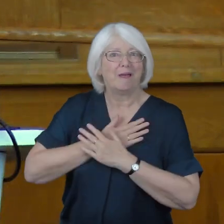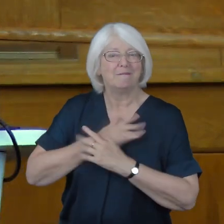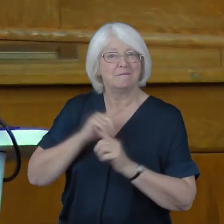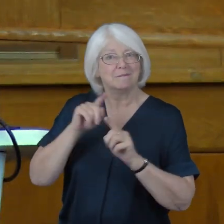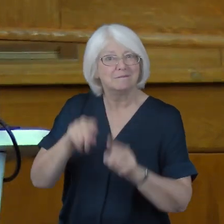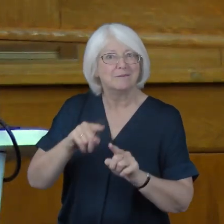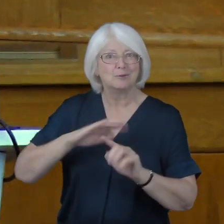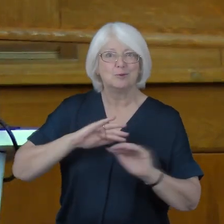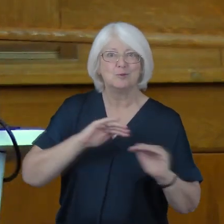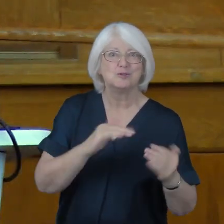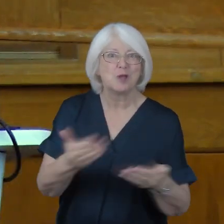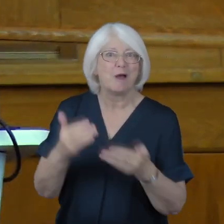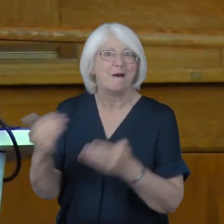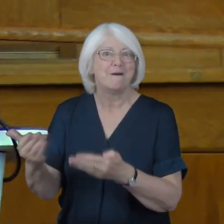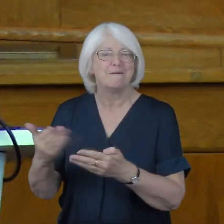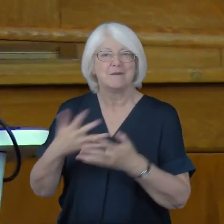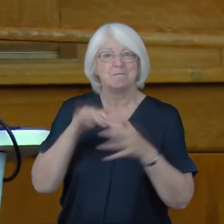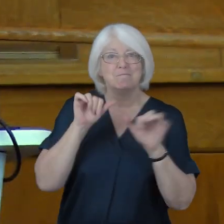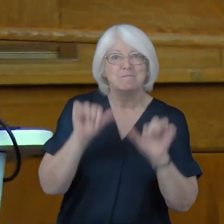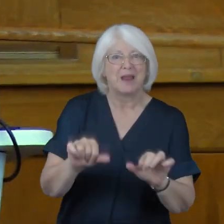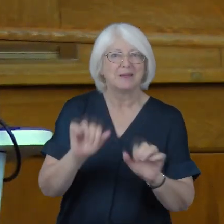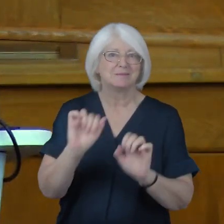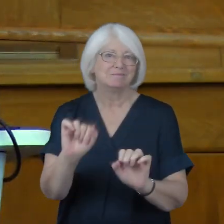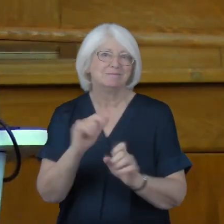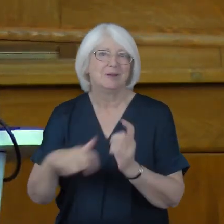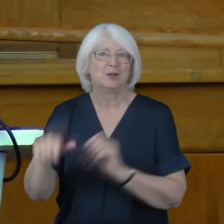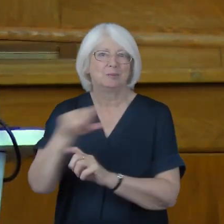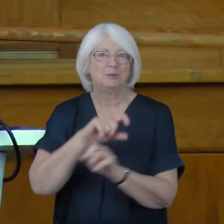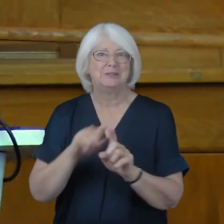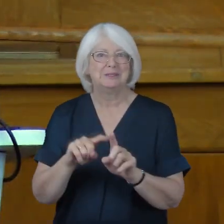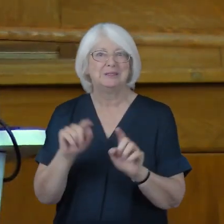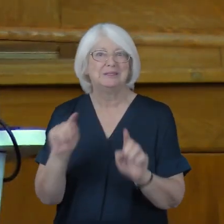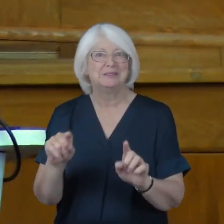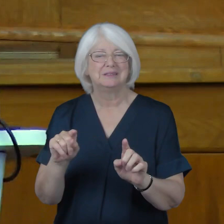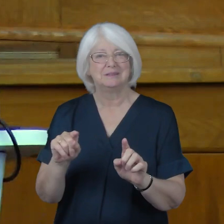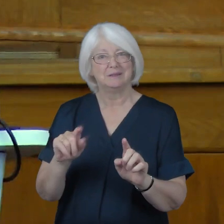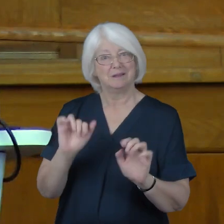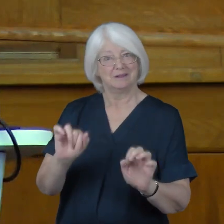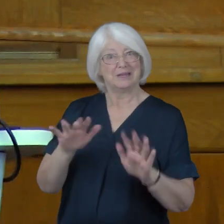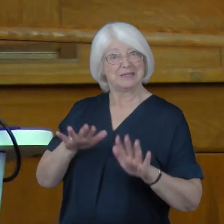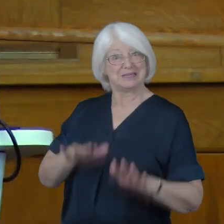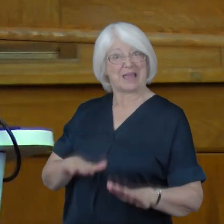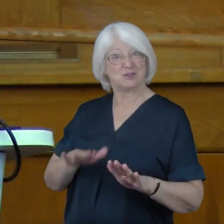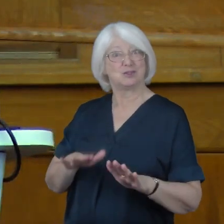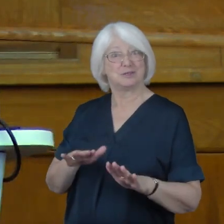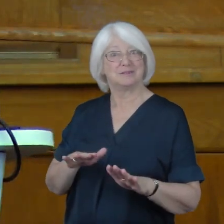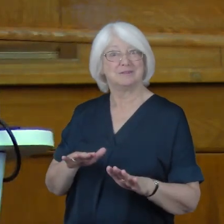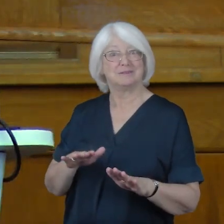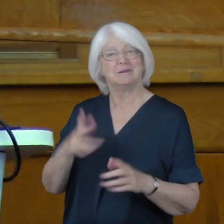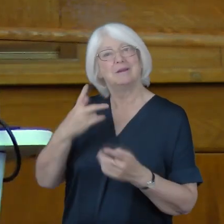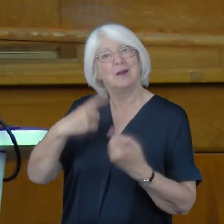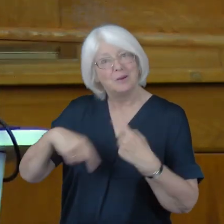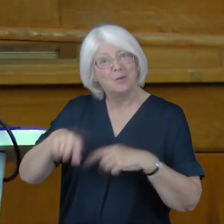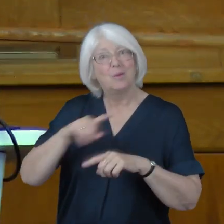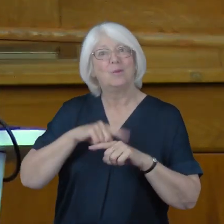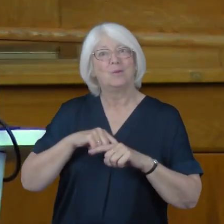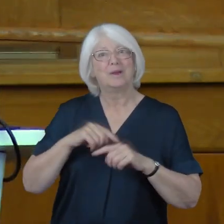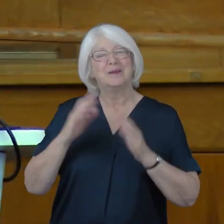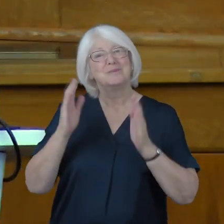and to bless the communities, the very nation that we pray